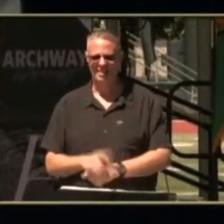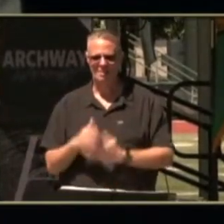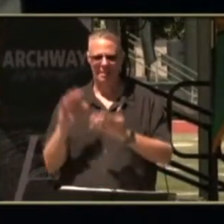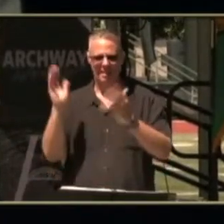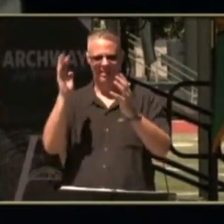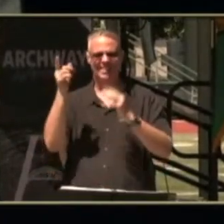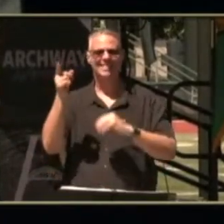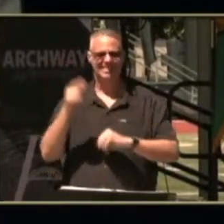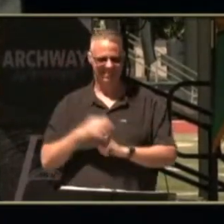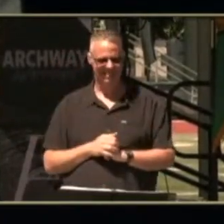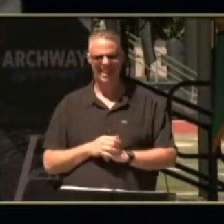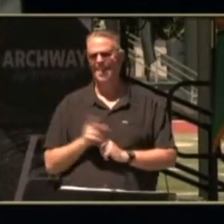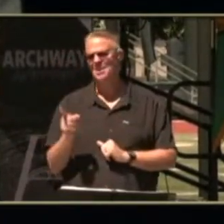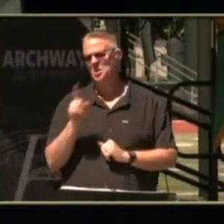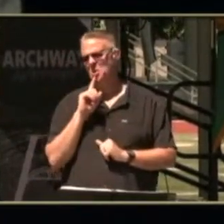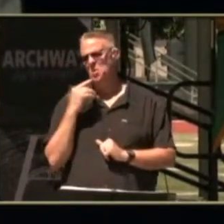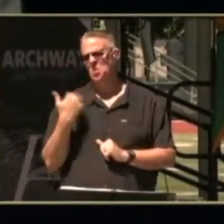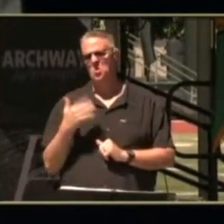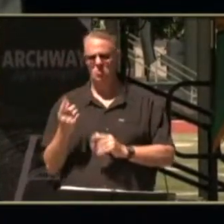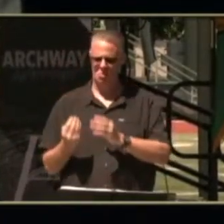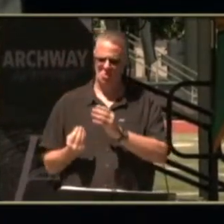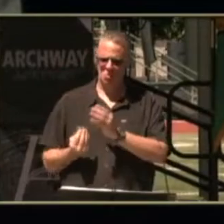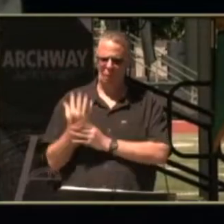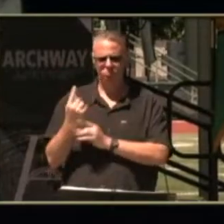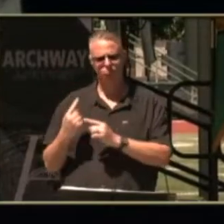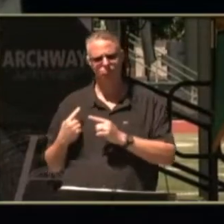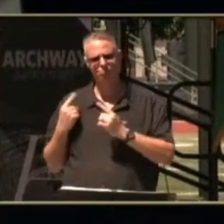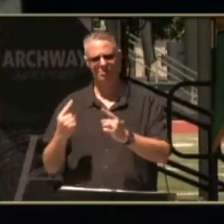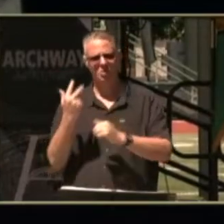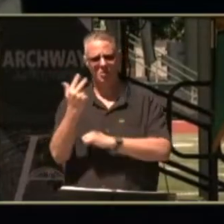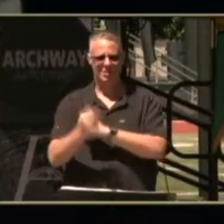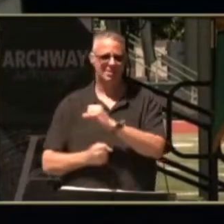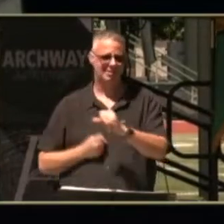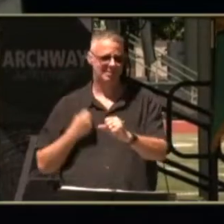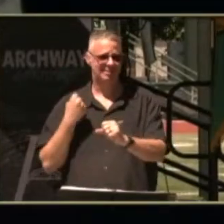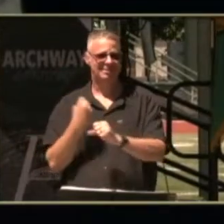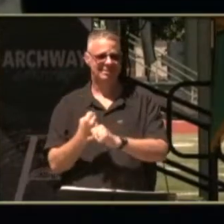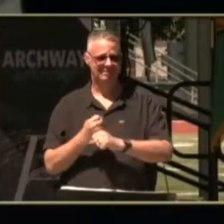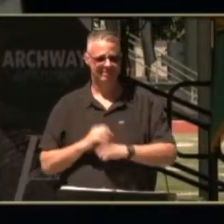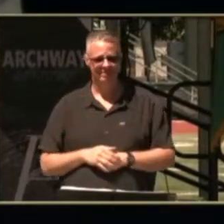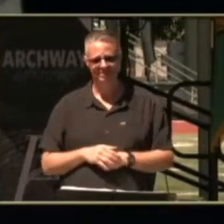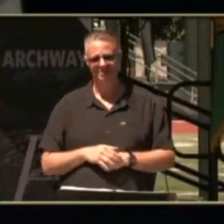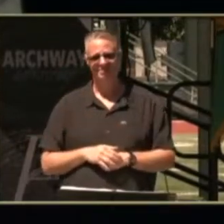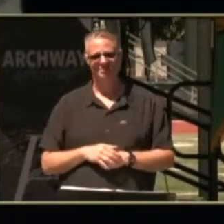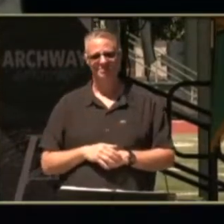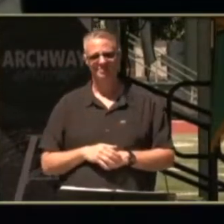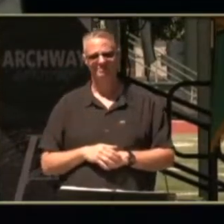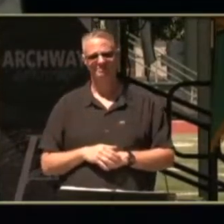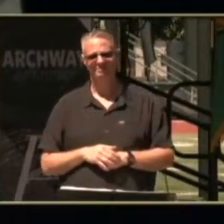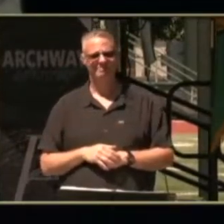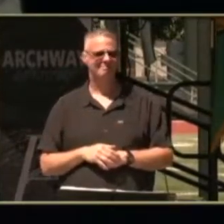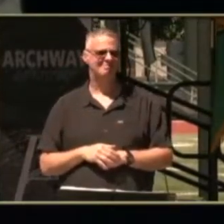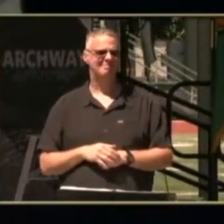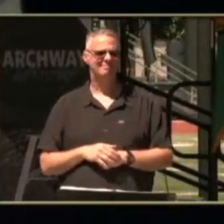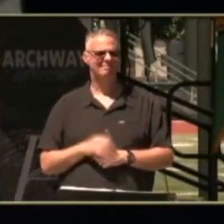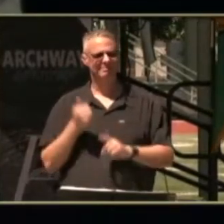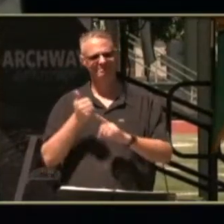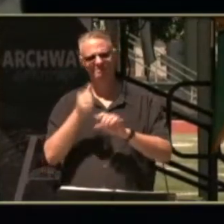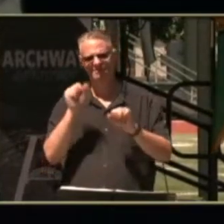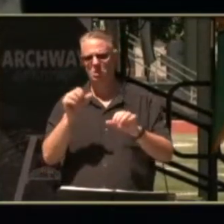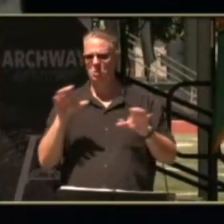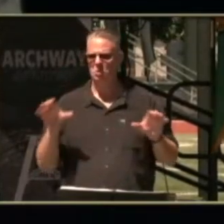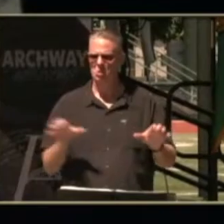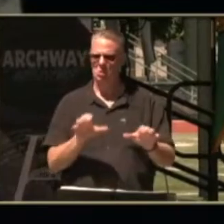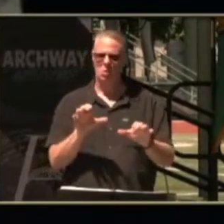he has grown incredibly over those three years he has been able to do work